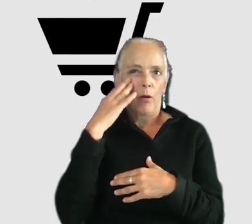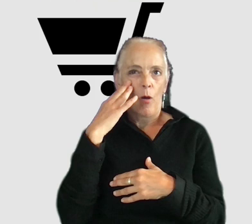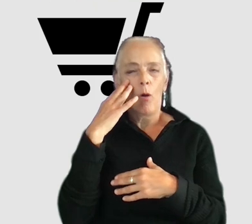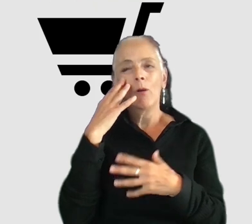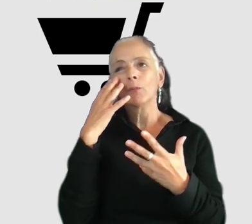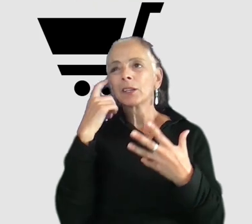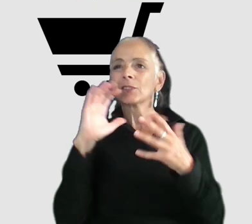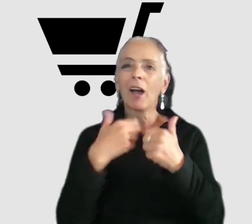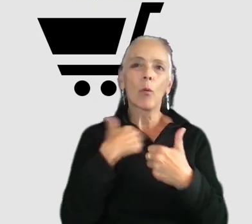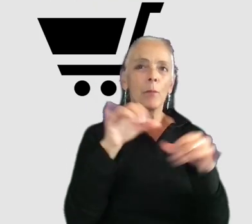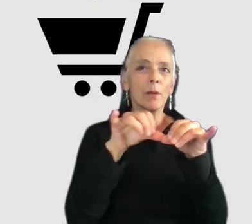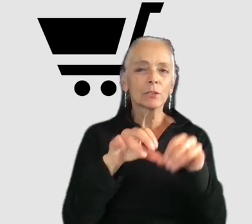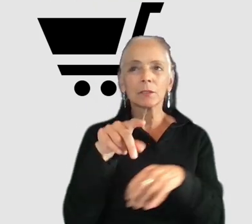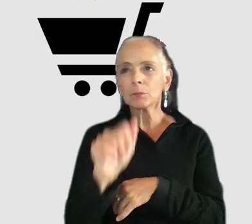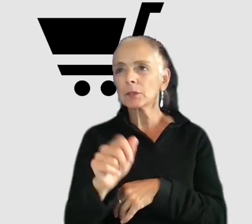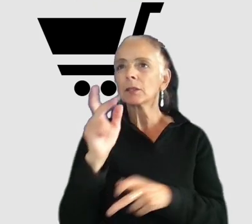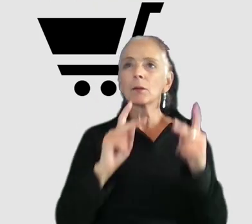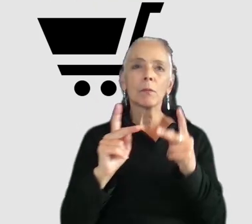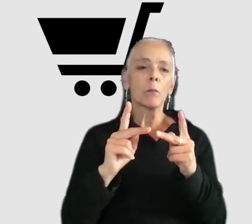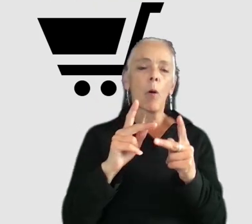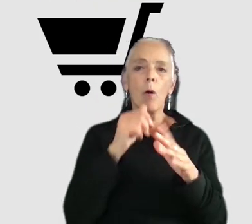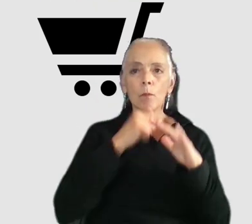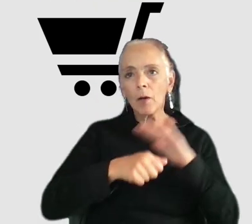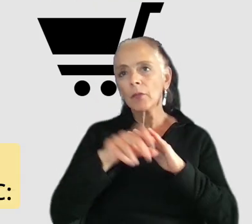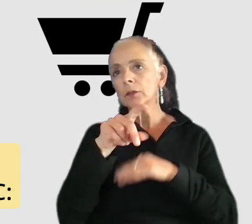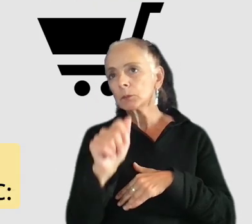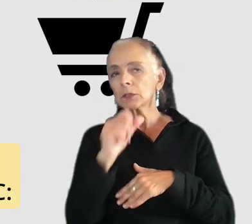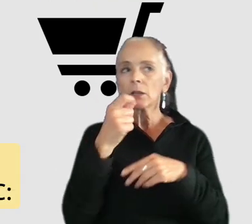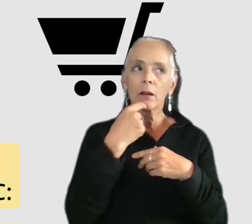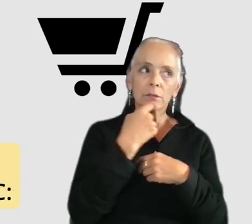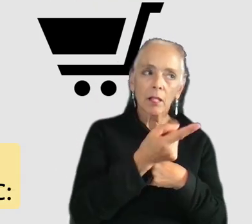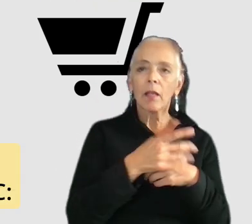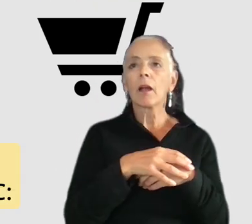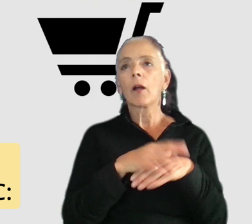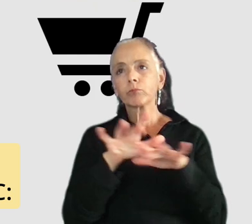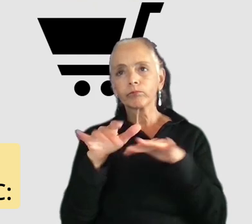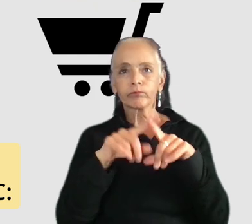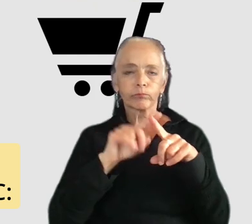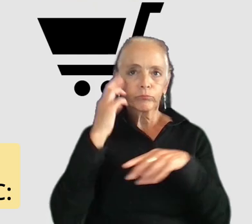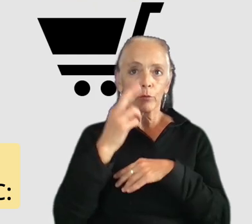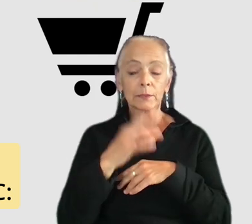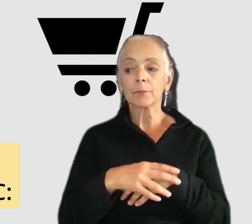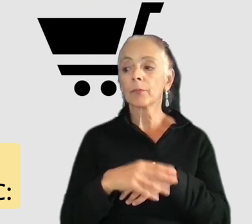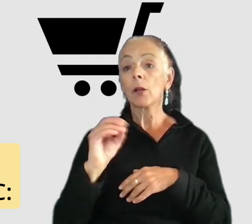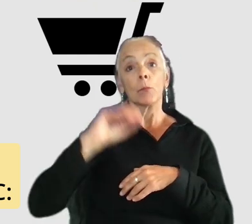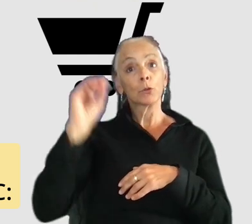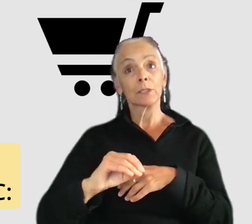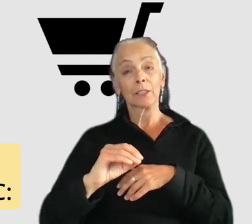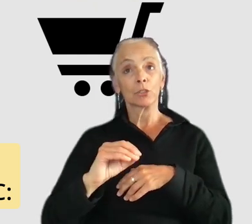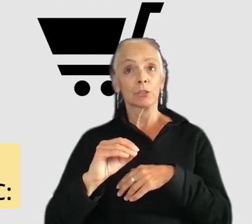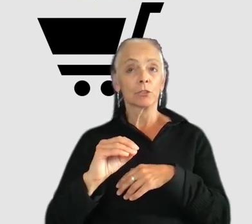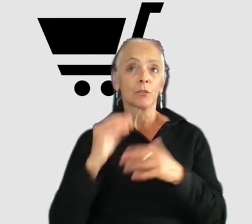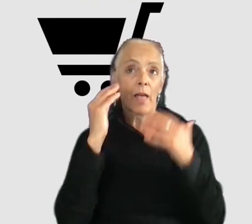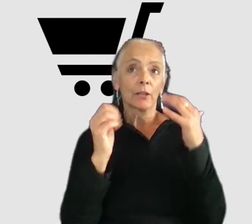people not declaring their disability for a multitude of reasons. The percentage of adults with different disability types in the US according